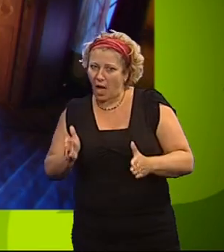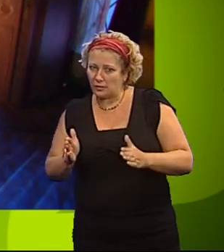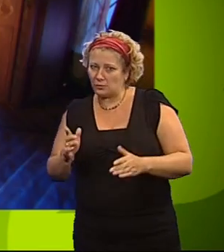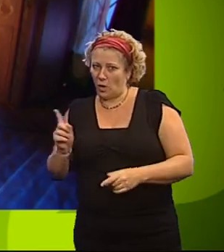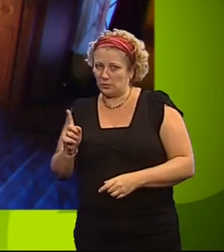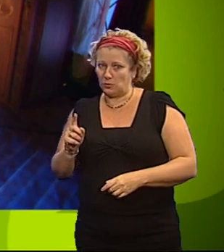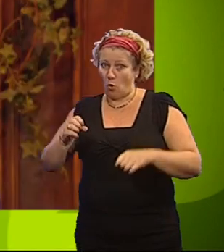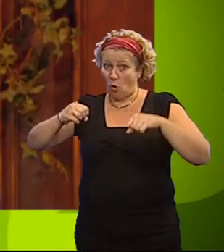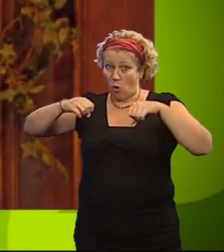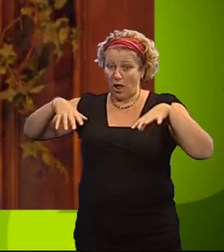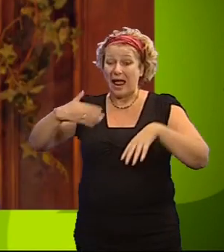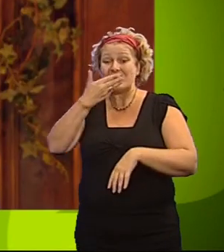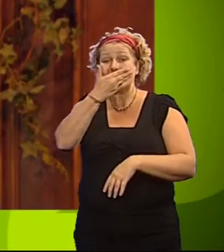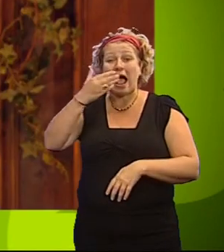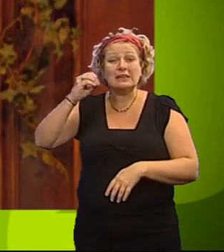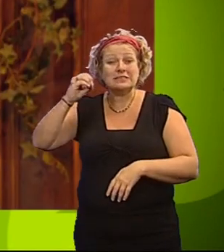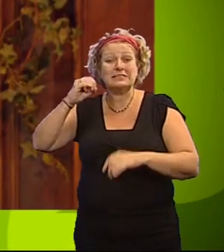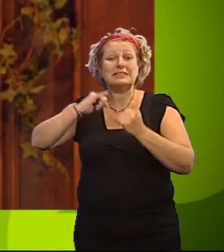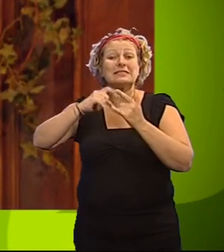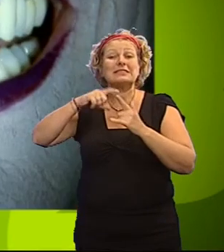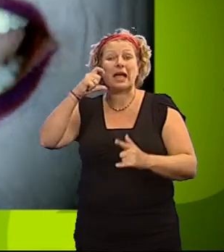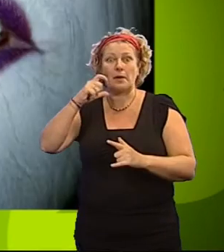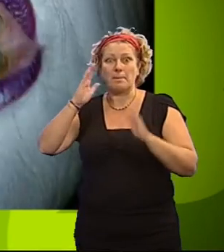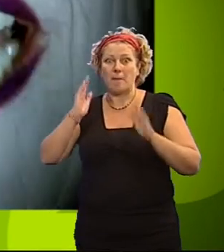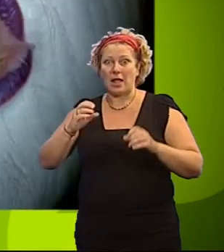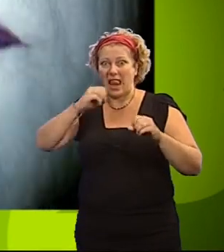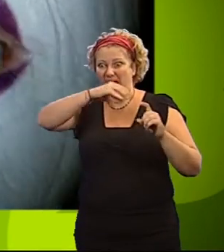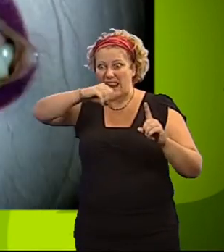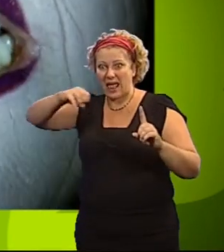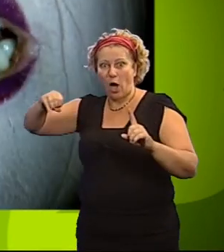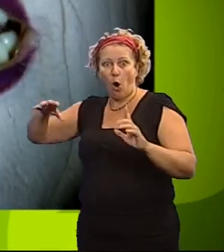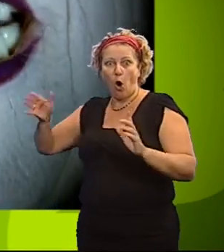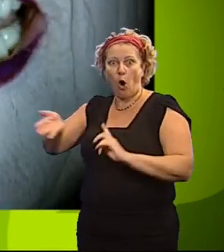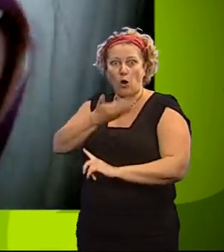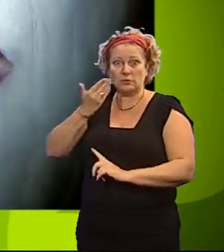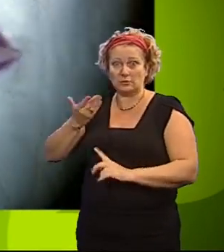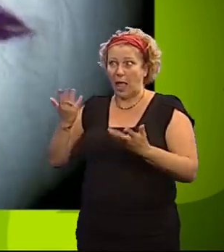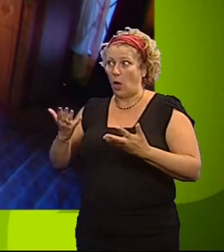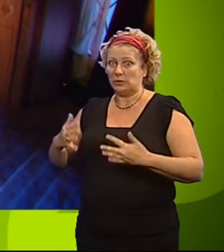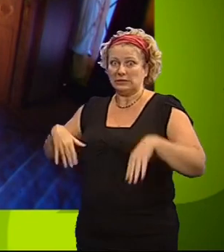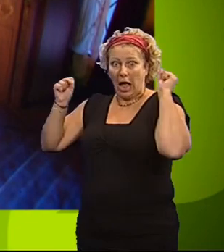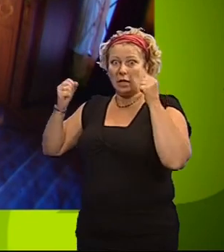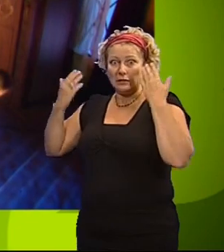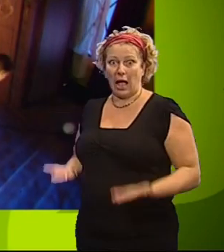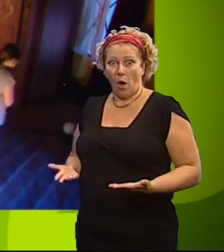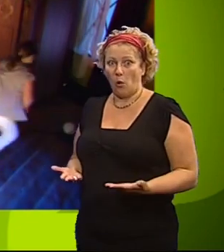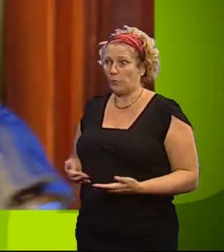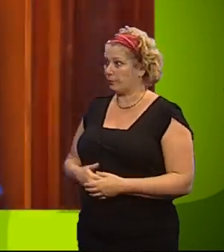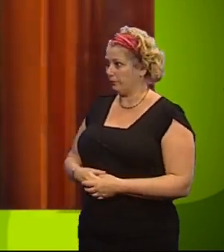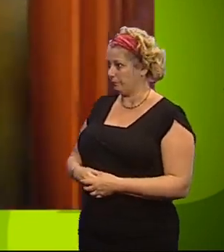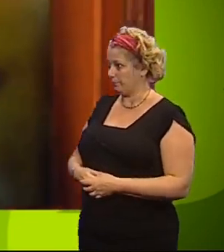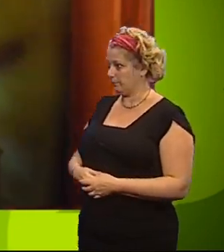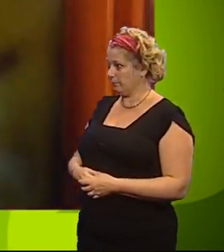switched on at the end of 90 seconds. Let the challenge begin now. Tim,